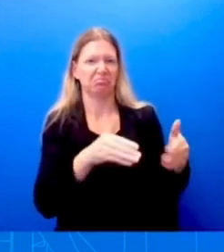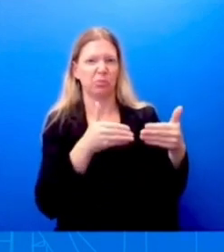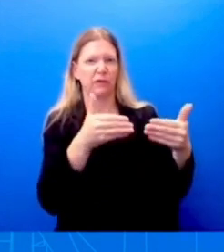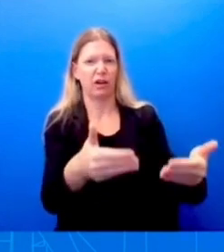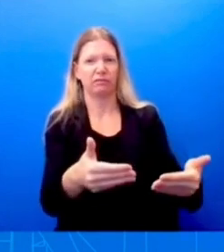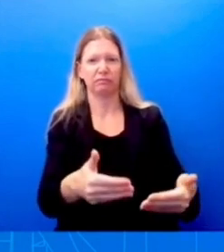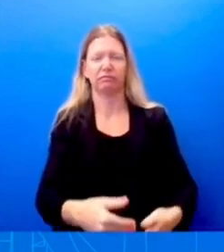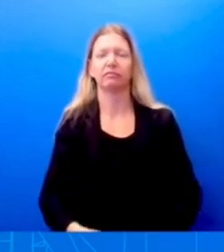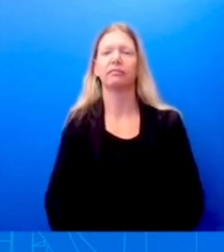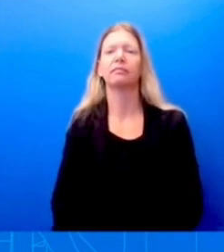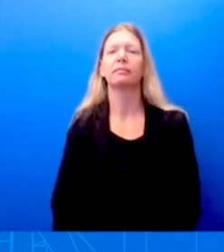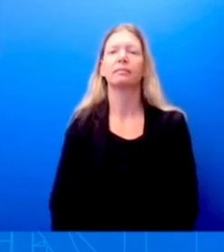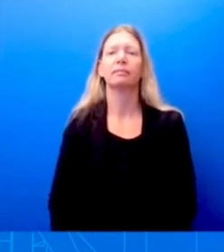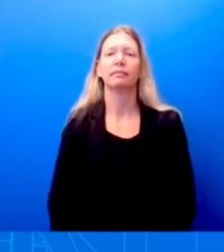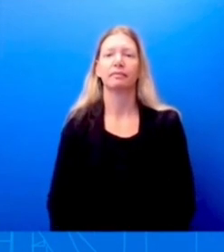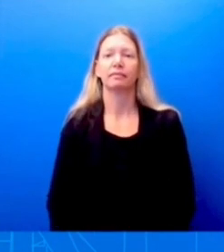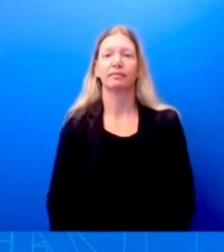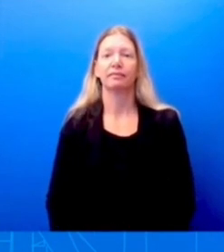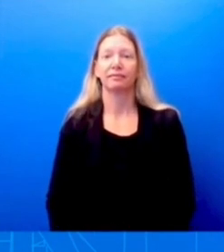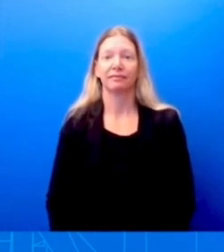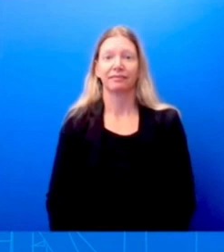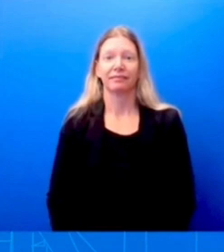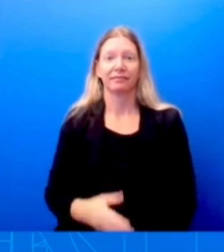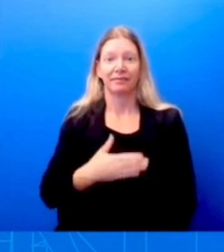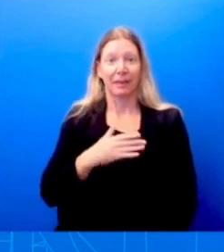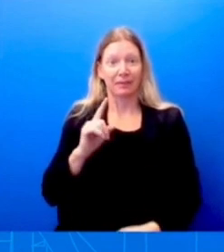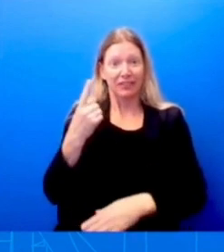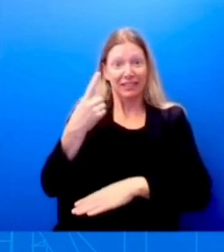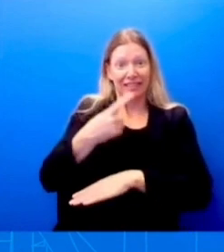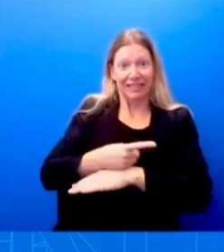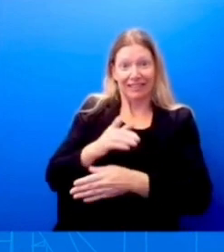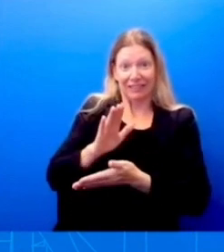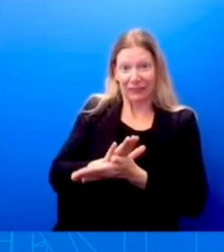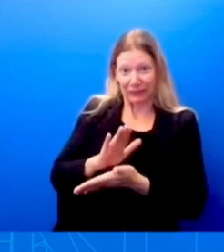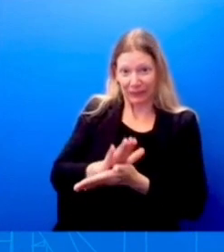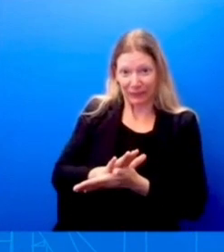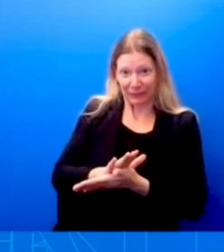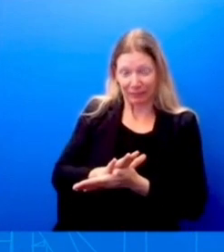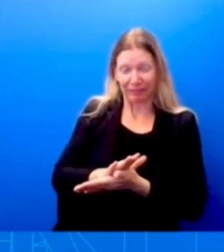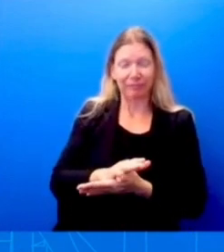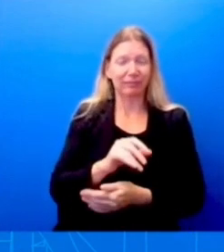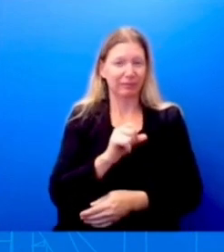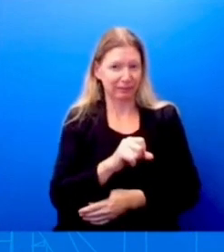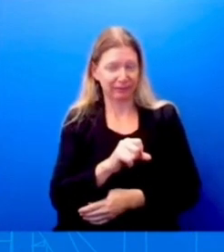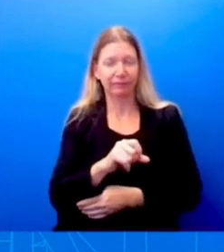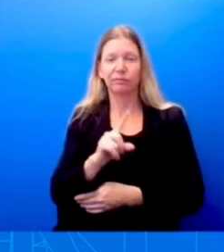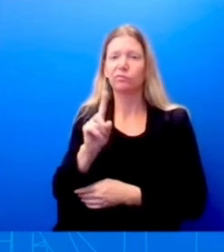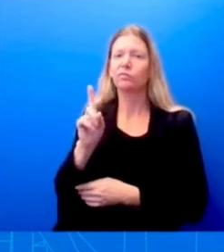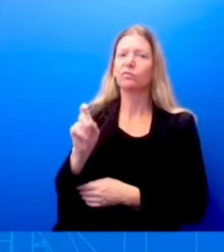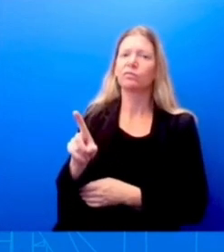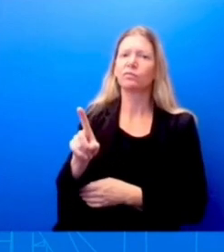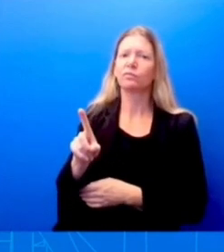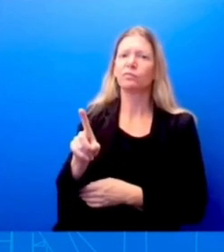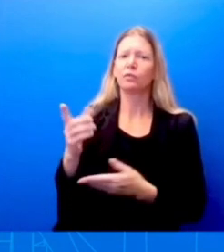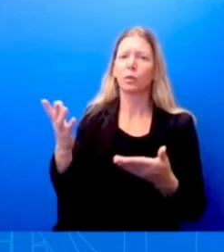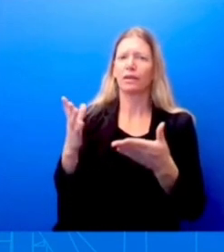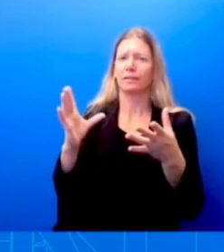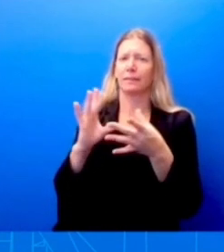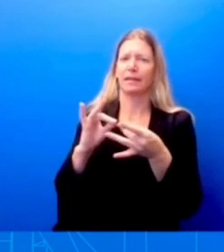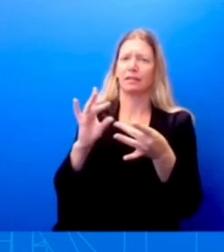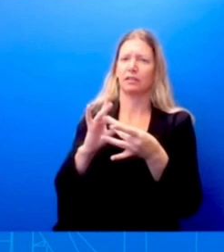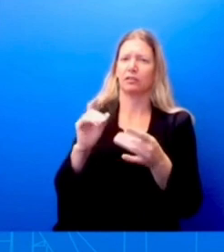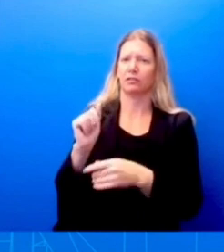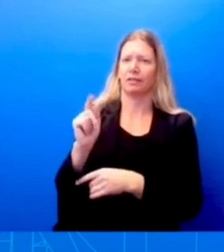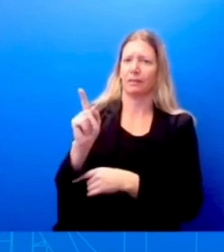happy first day of school. Happy first day of school. Um, but seriously, what is the message that the administration has for the millions of